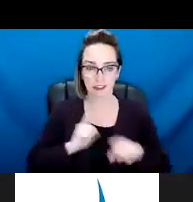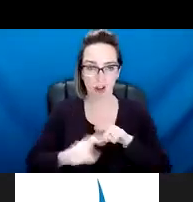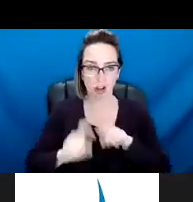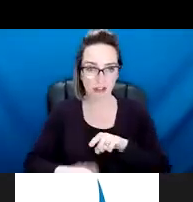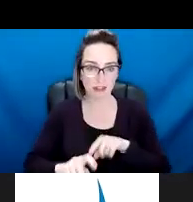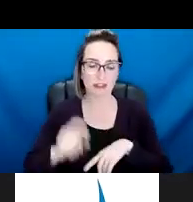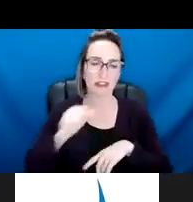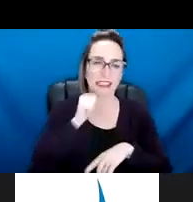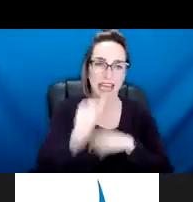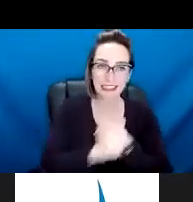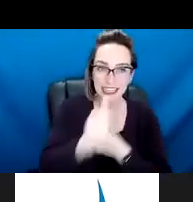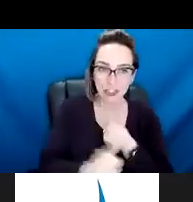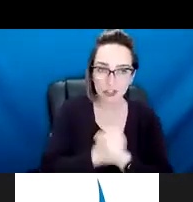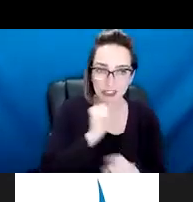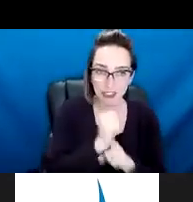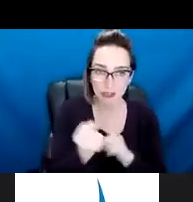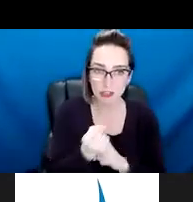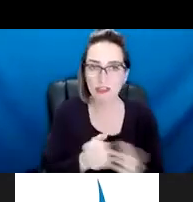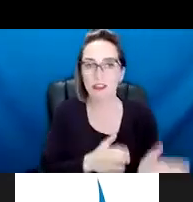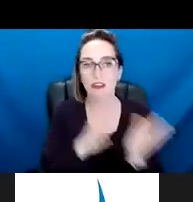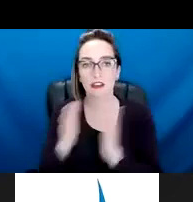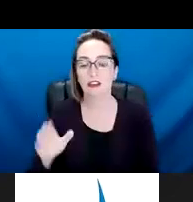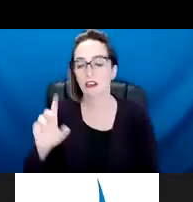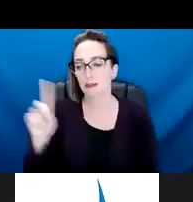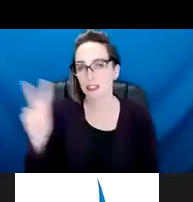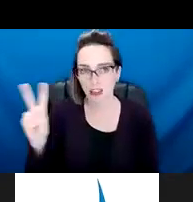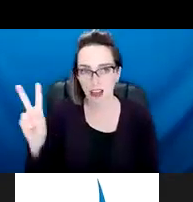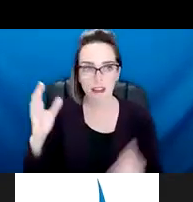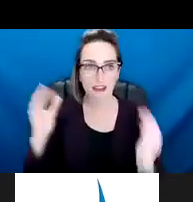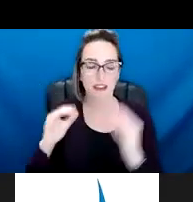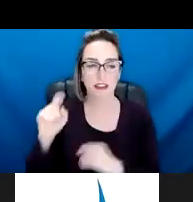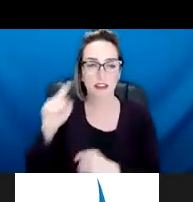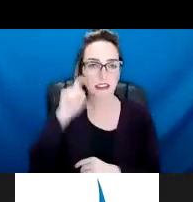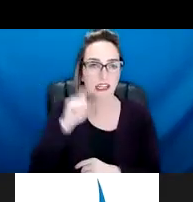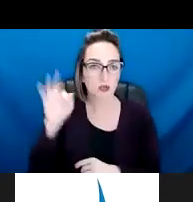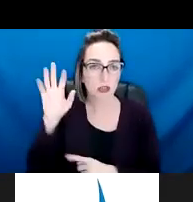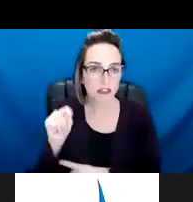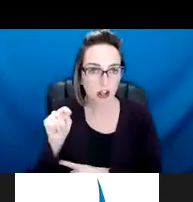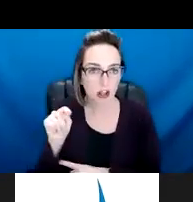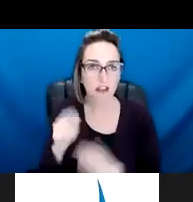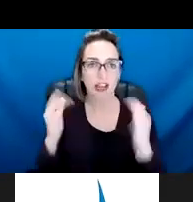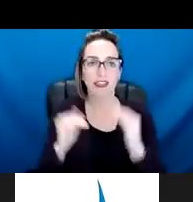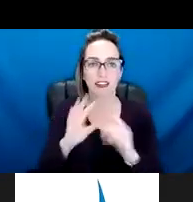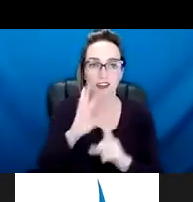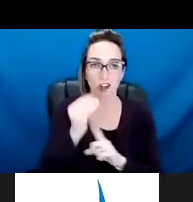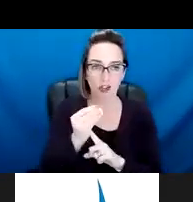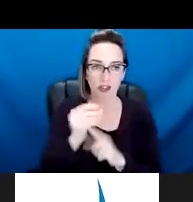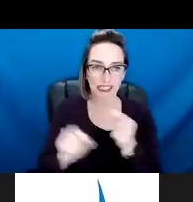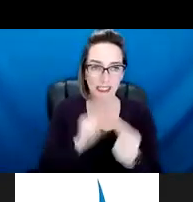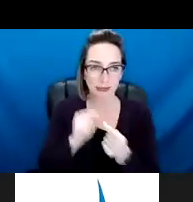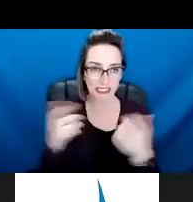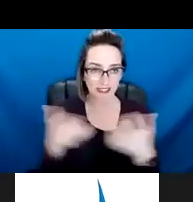non-dangerous situations, domestic violence, and sexual assault. Um, and culturally specific responders